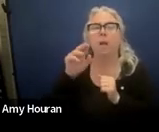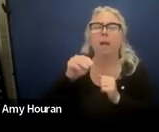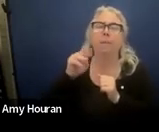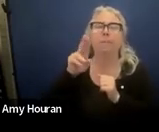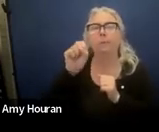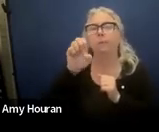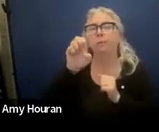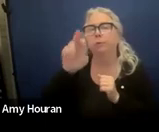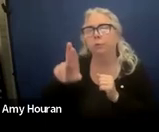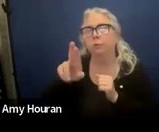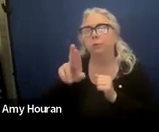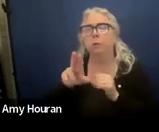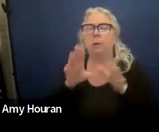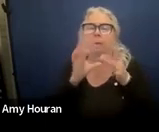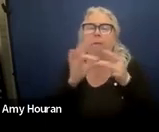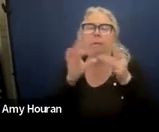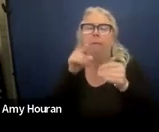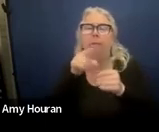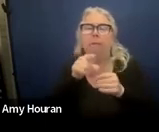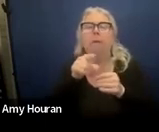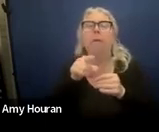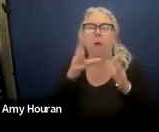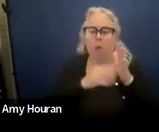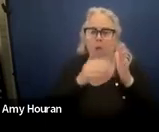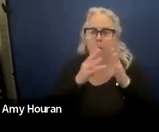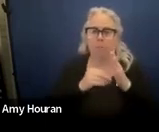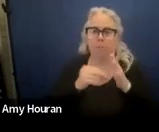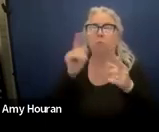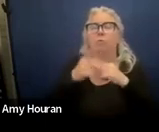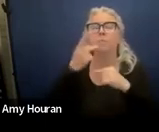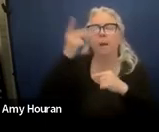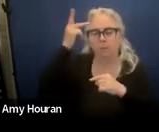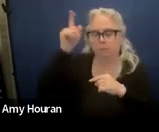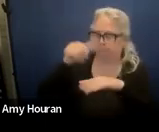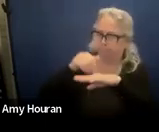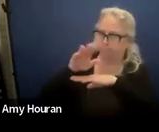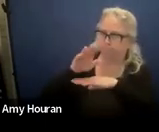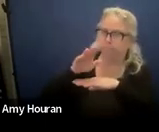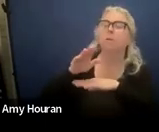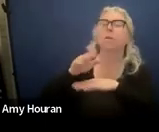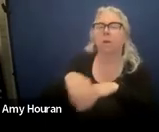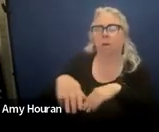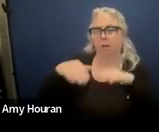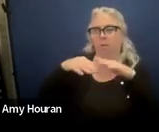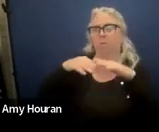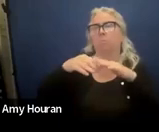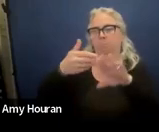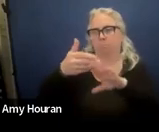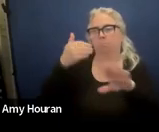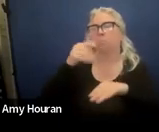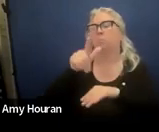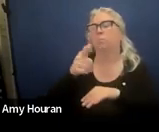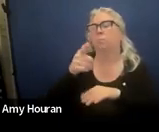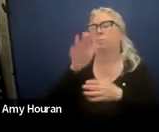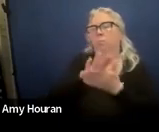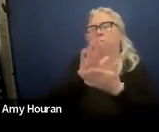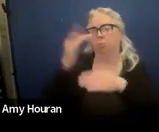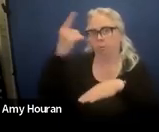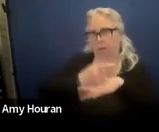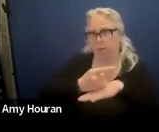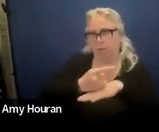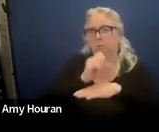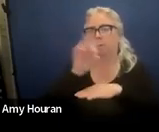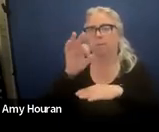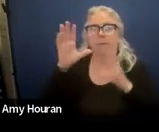that says that the copy of to the parents must be sent within 21 school days of the meeting um and so just make sure